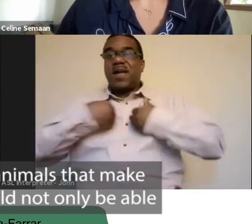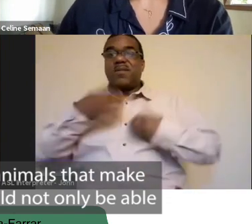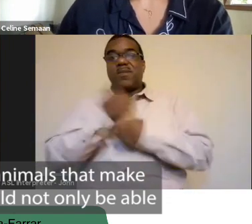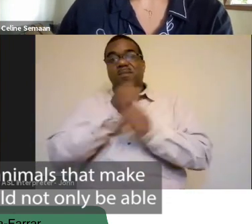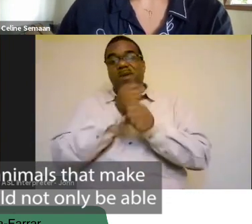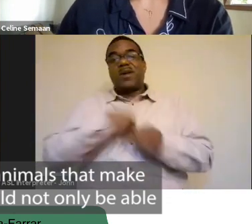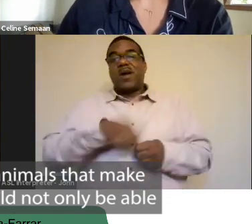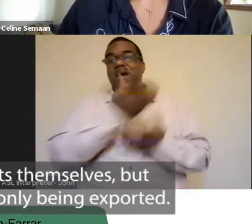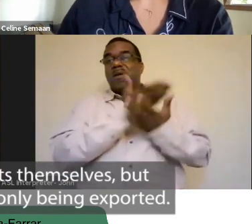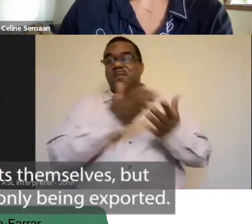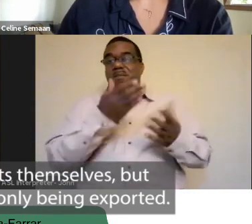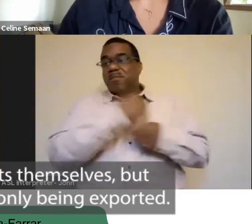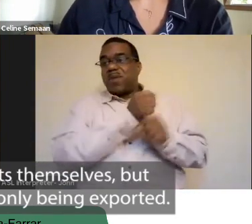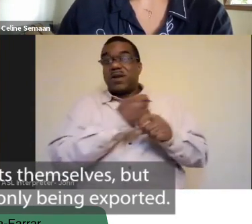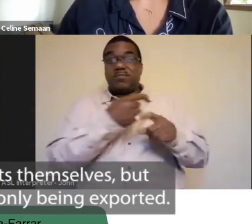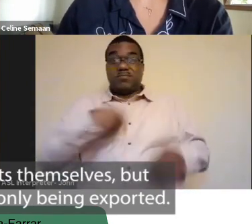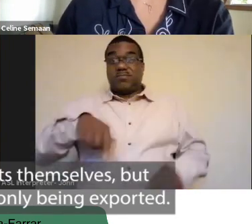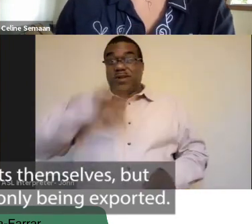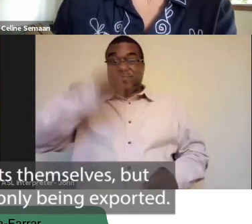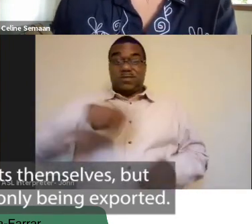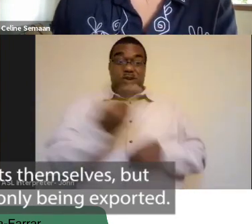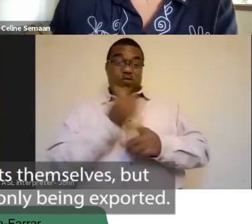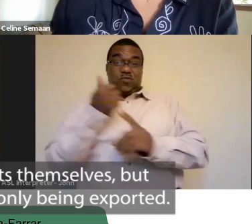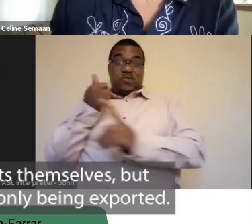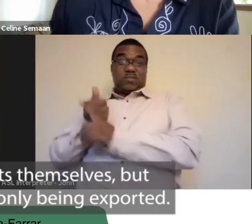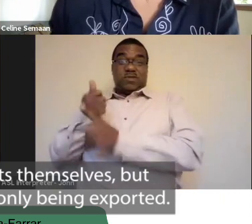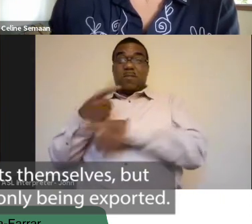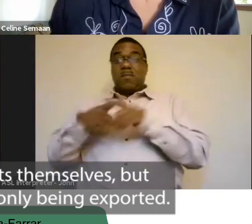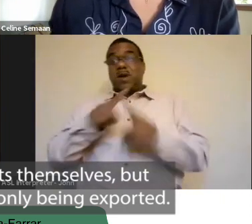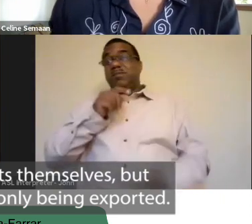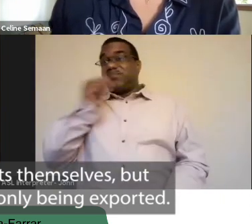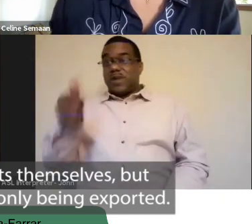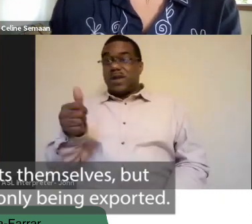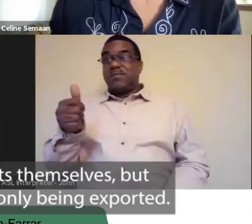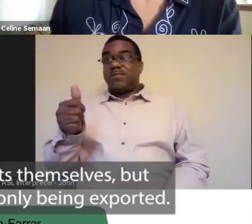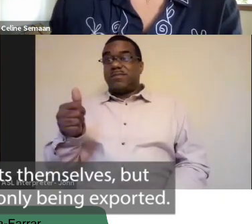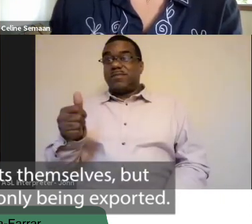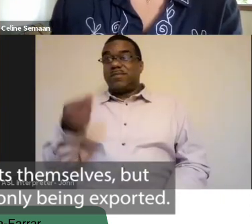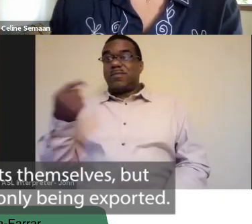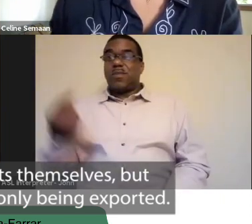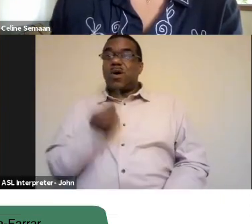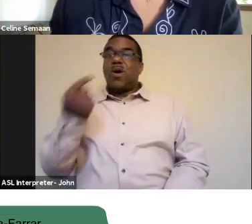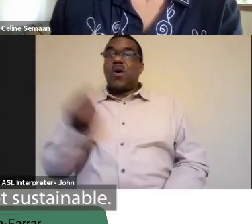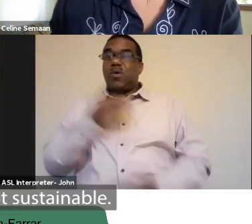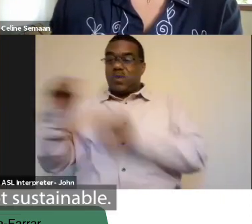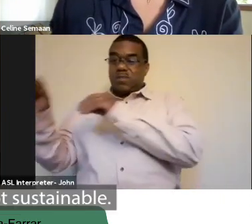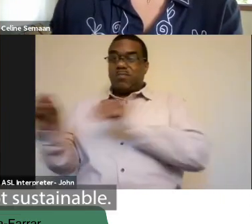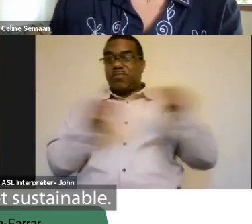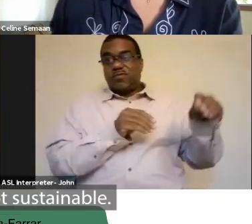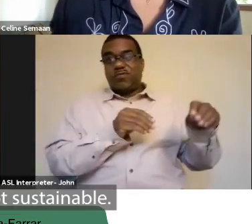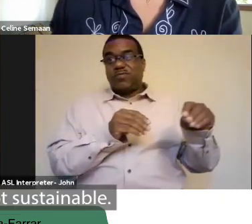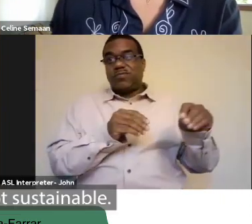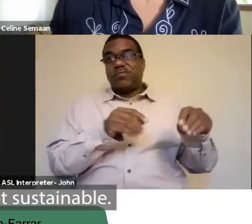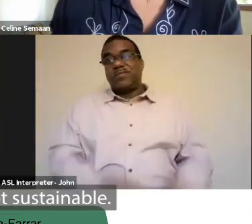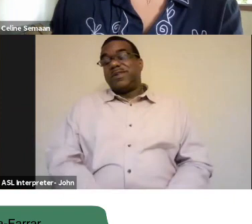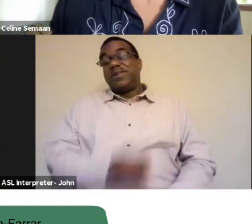should not only be able to use the products themselves, but they should not be only being exported. That's also